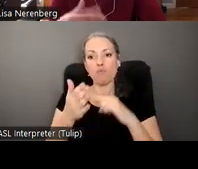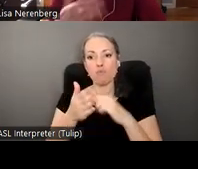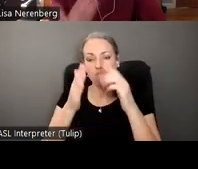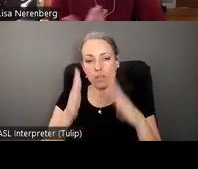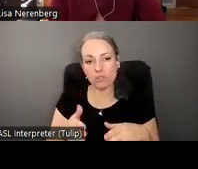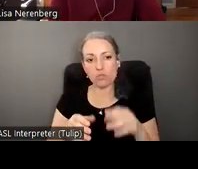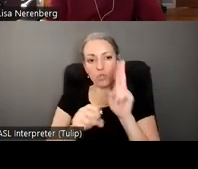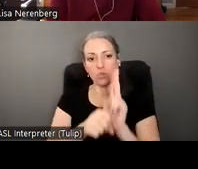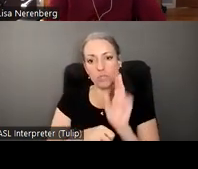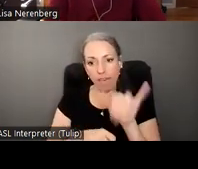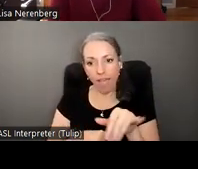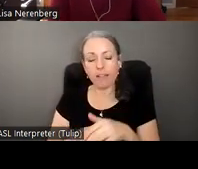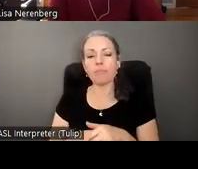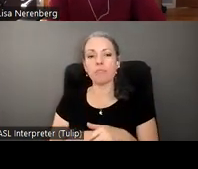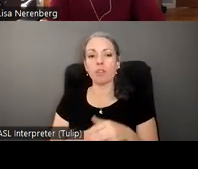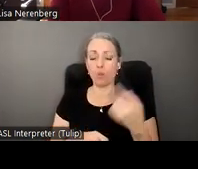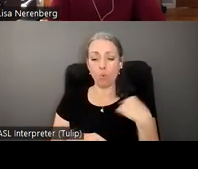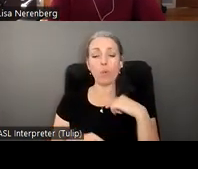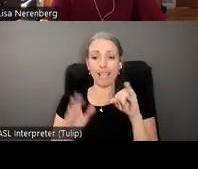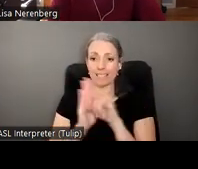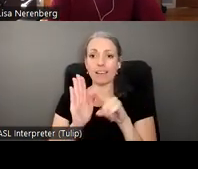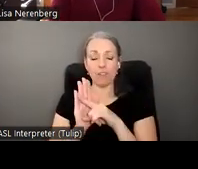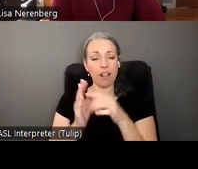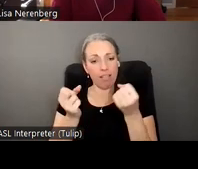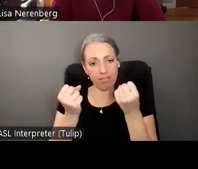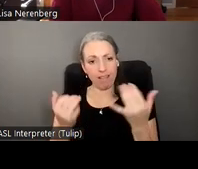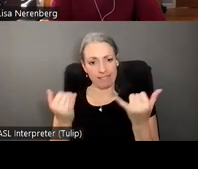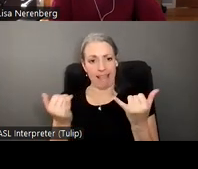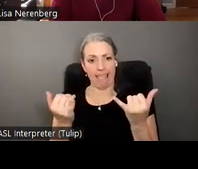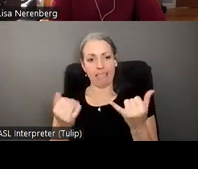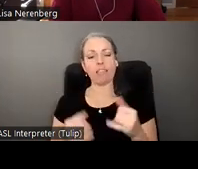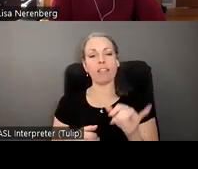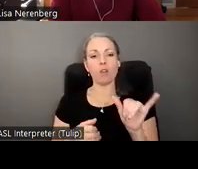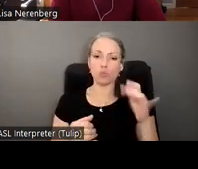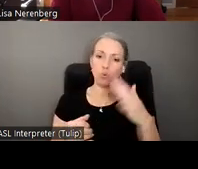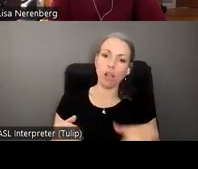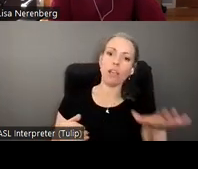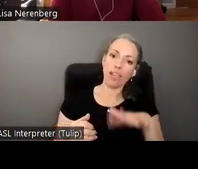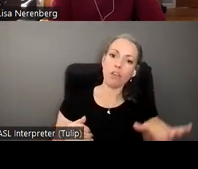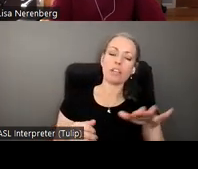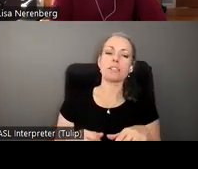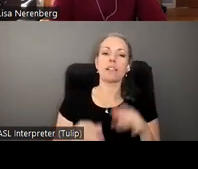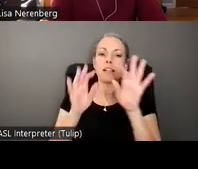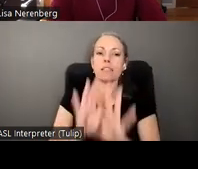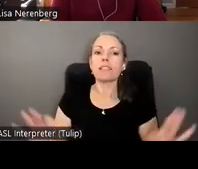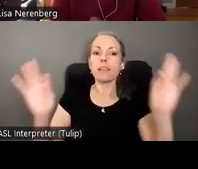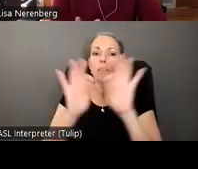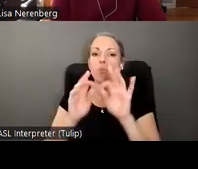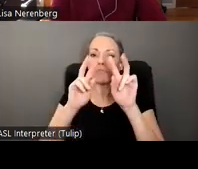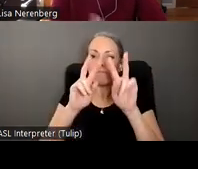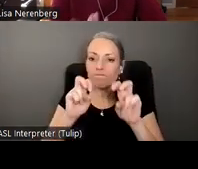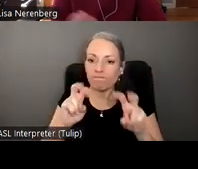think we've identified a lot of areas today and and certainly in other areas the importance of researchers researchers